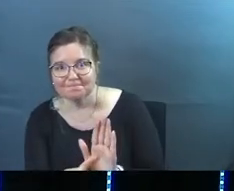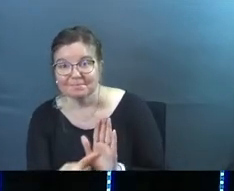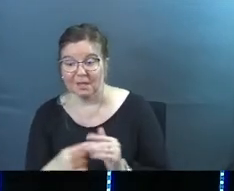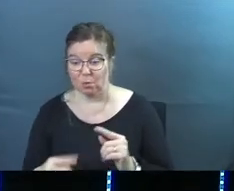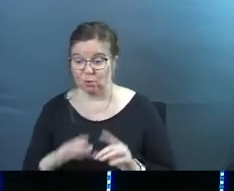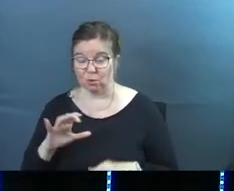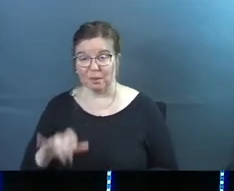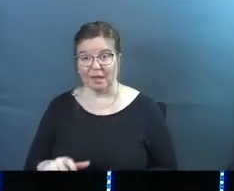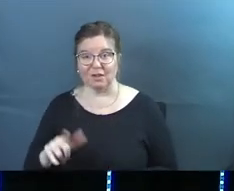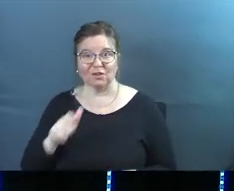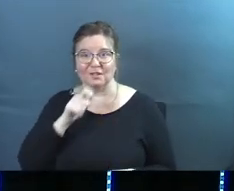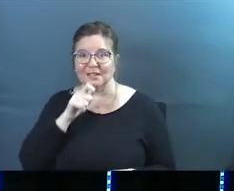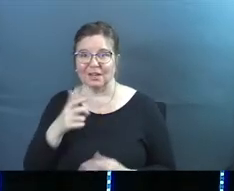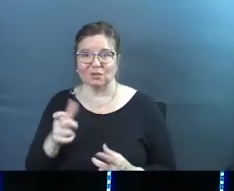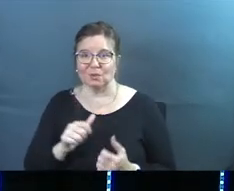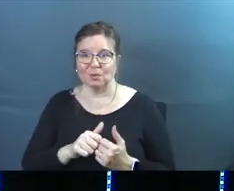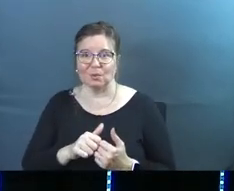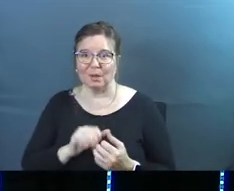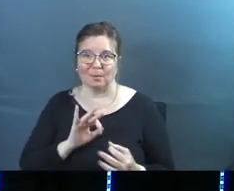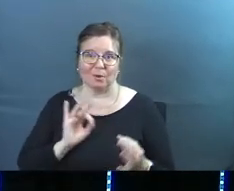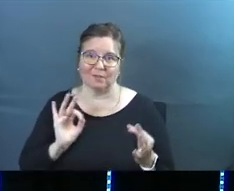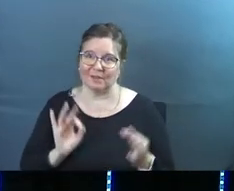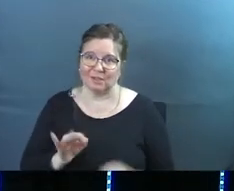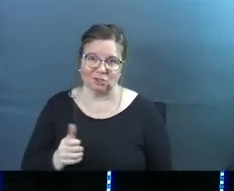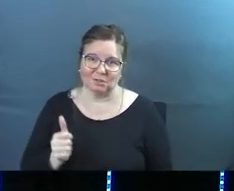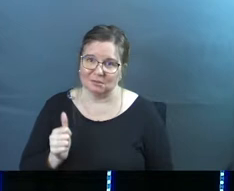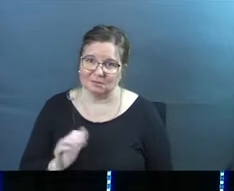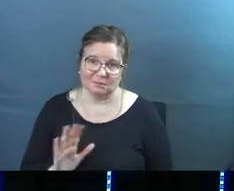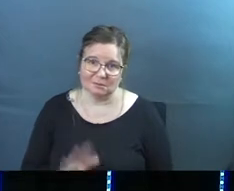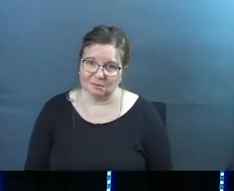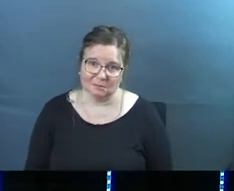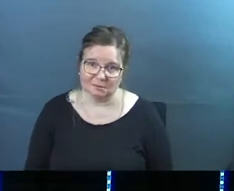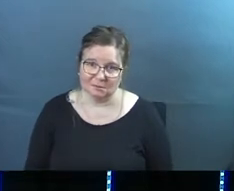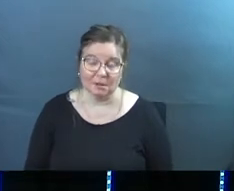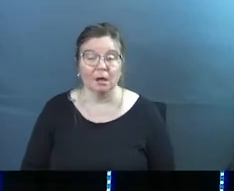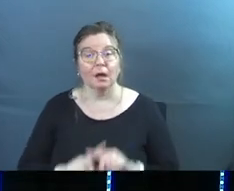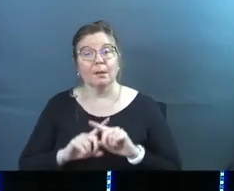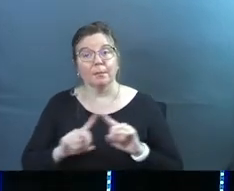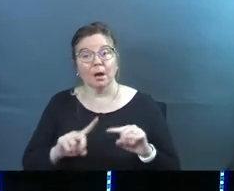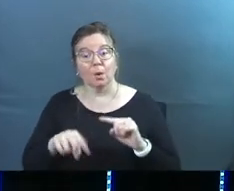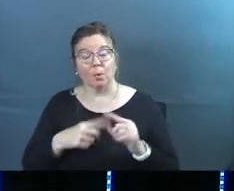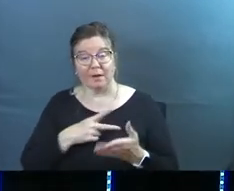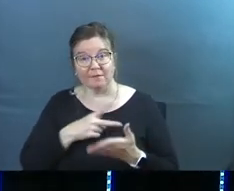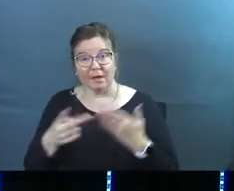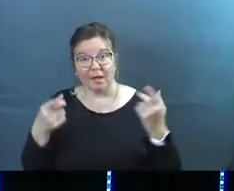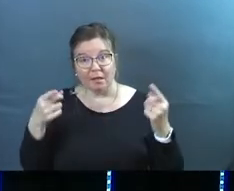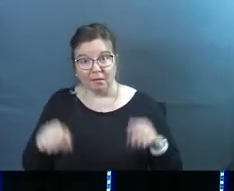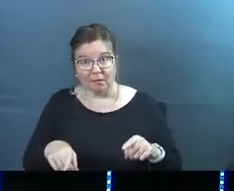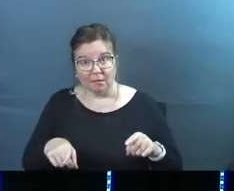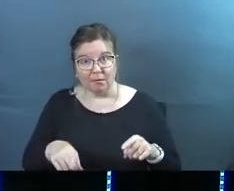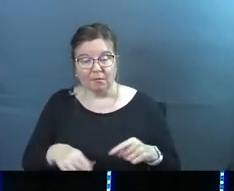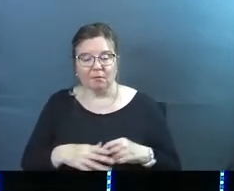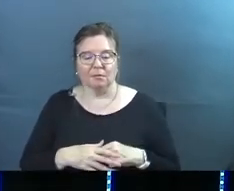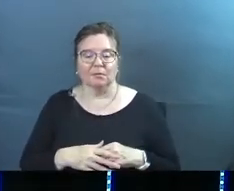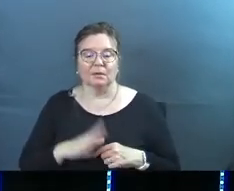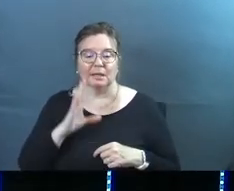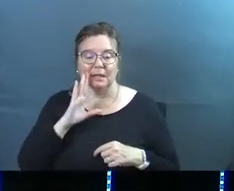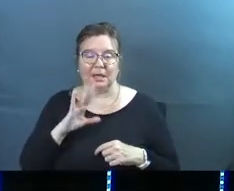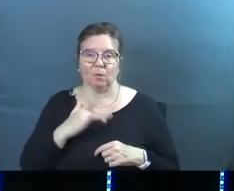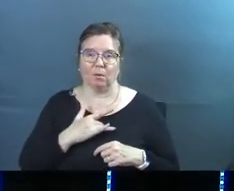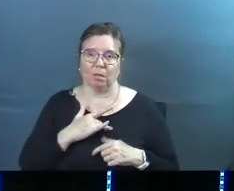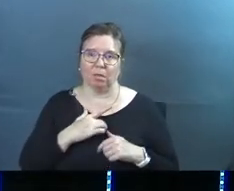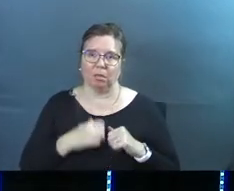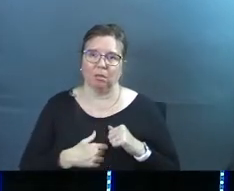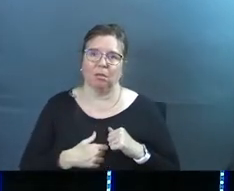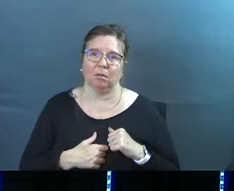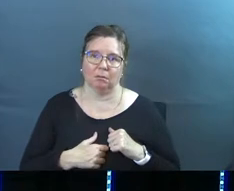And when you do that, you're not going to do it with perfection. But when you fail, it's going to break